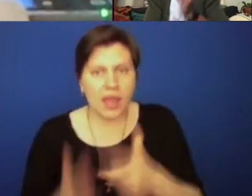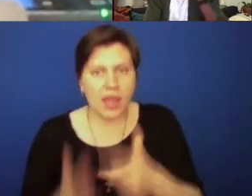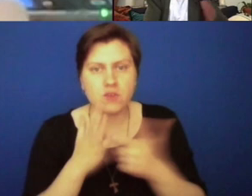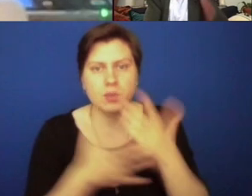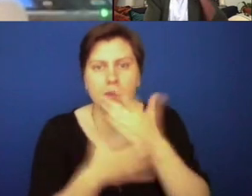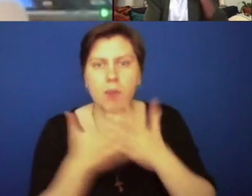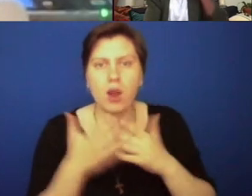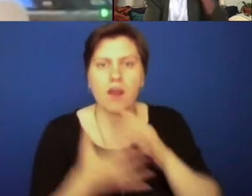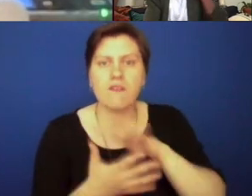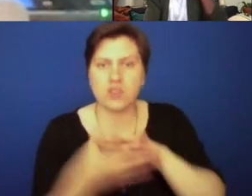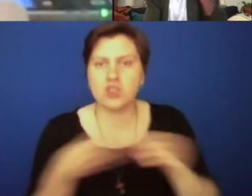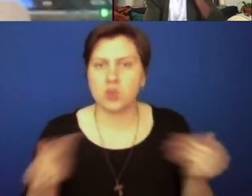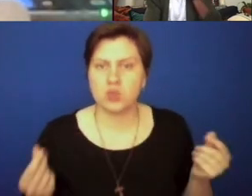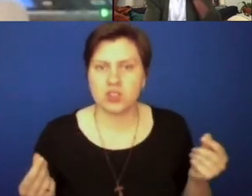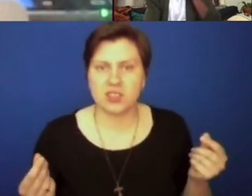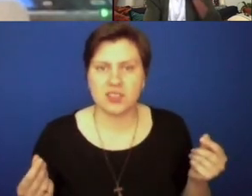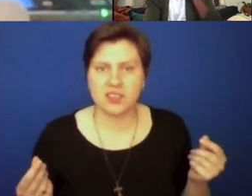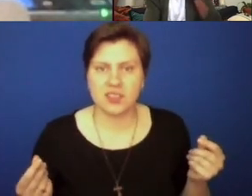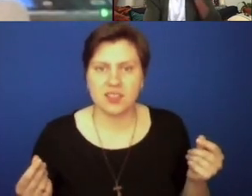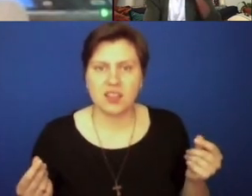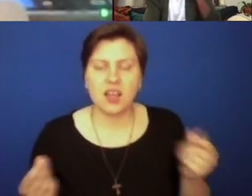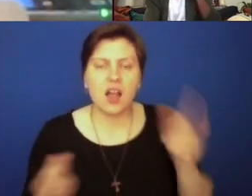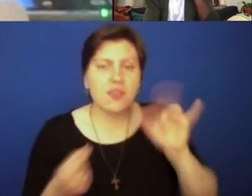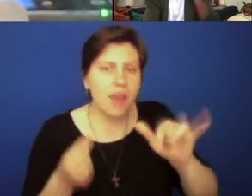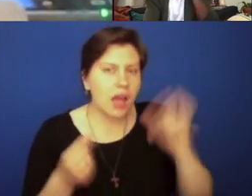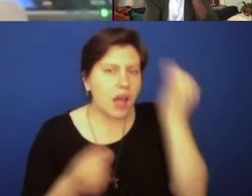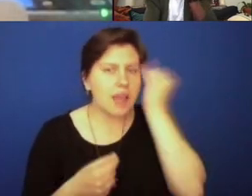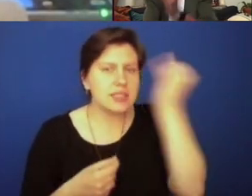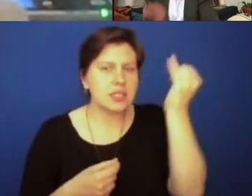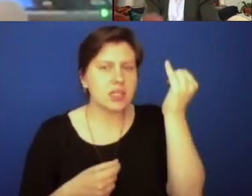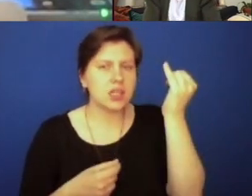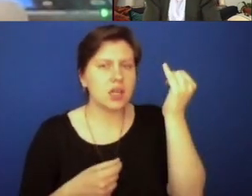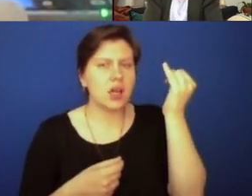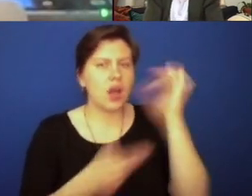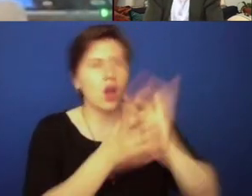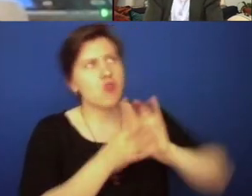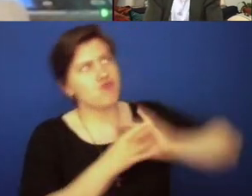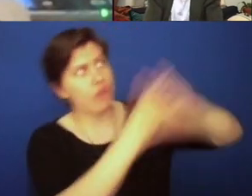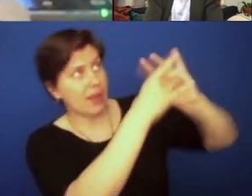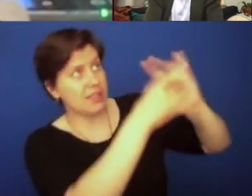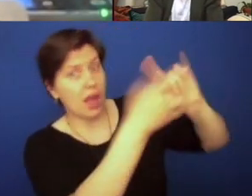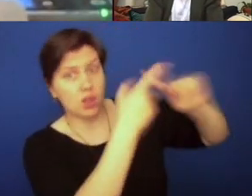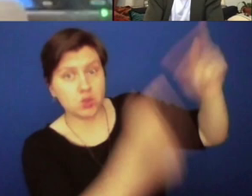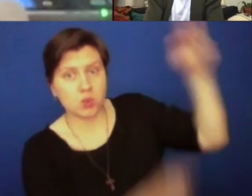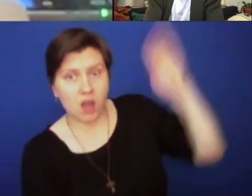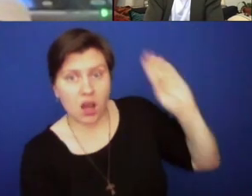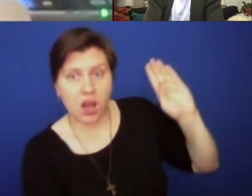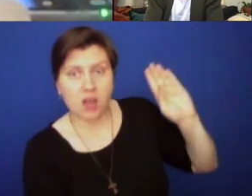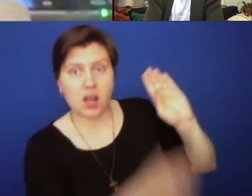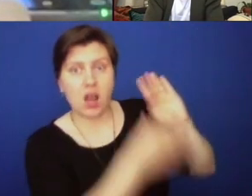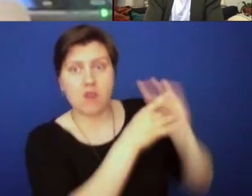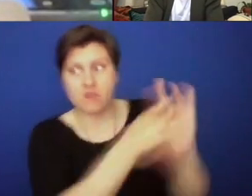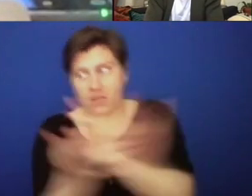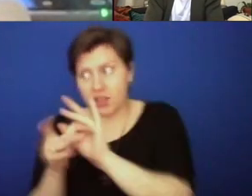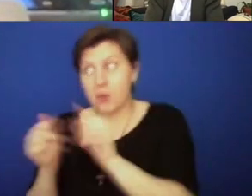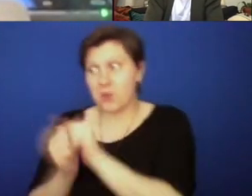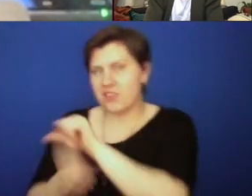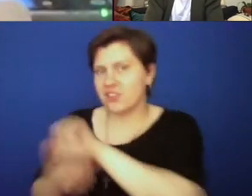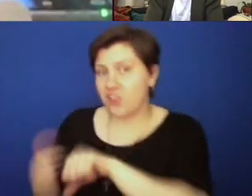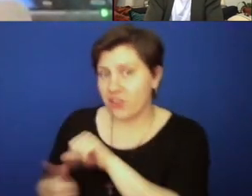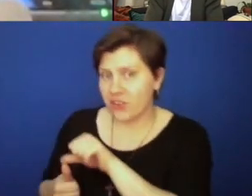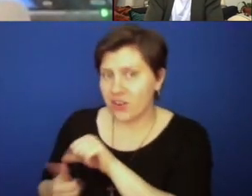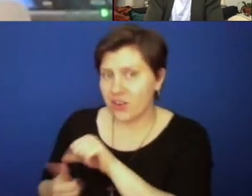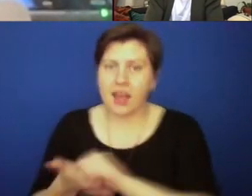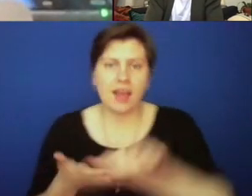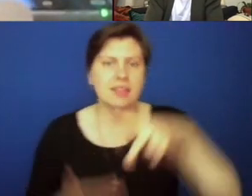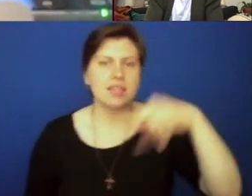of the solution. And this idea of being reconciled back to God and reconciled with one another,